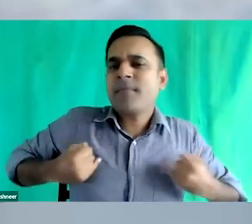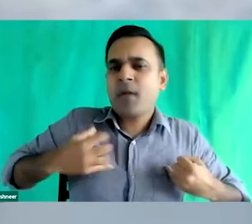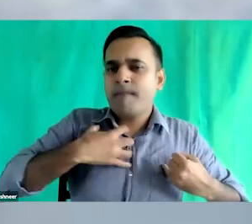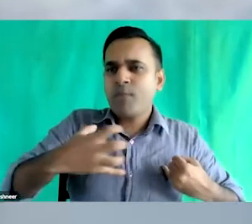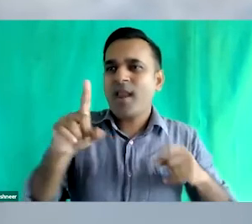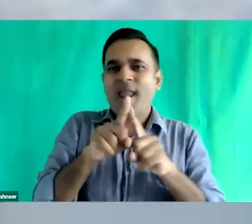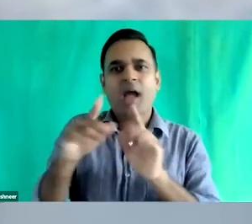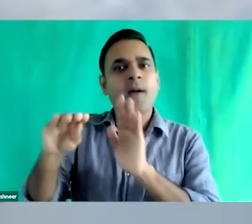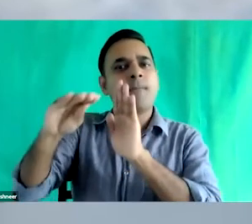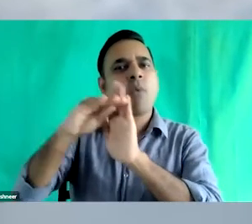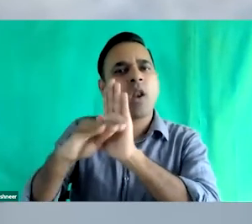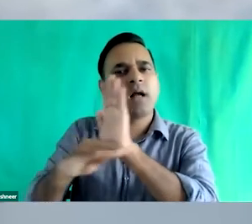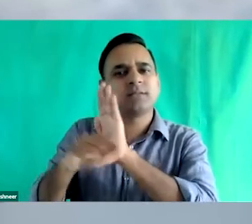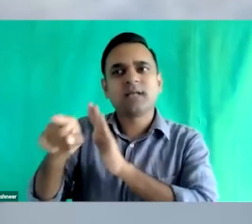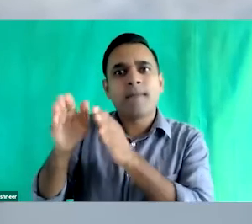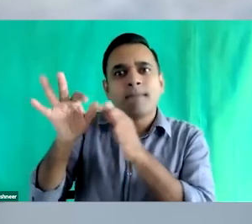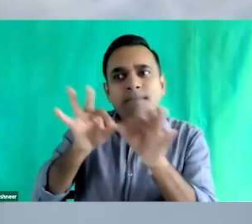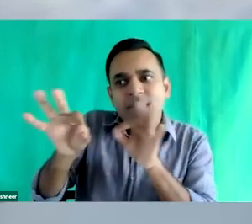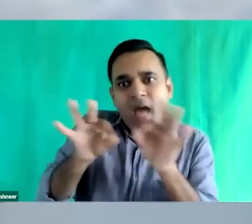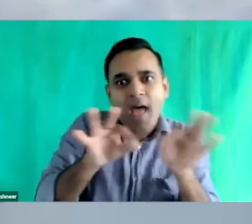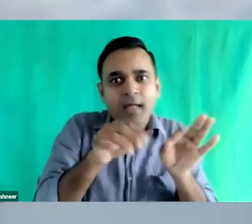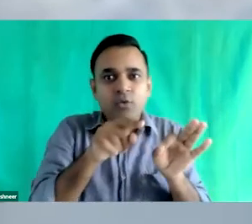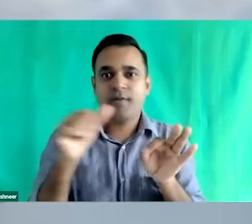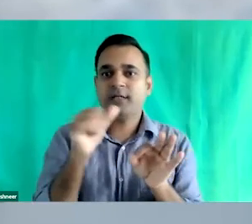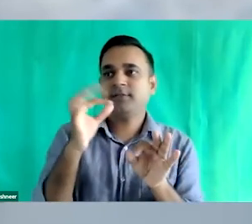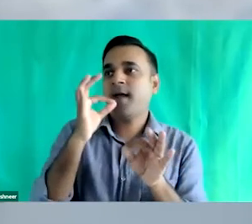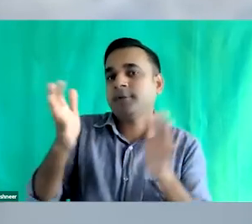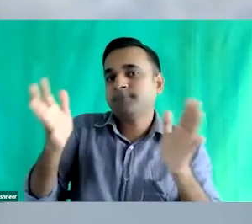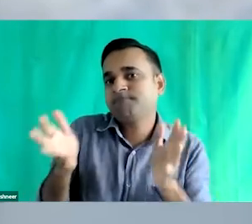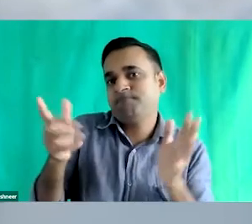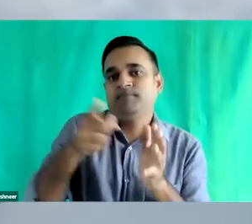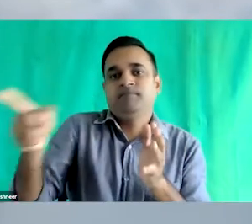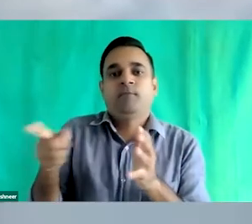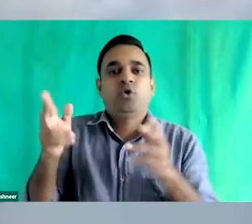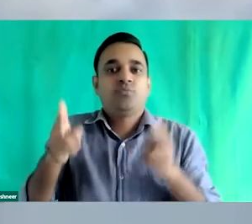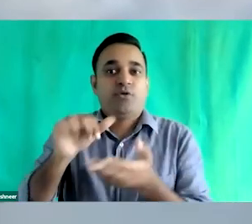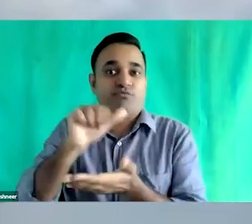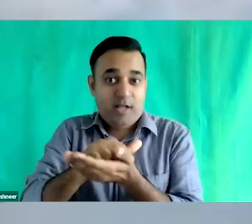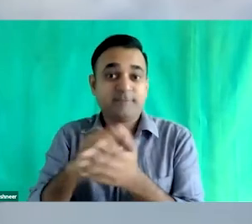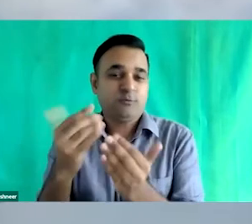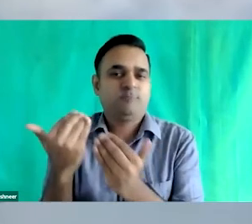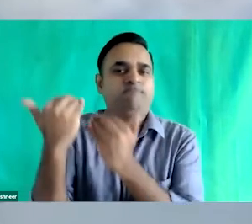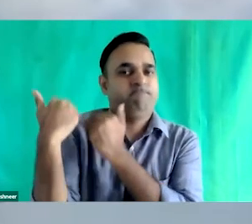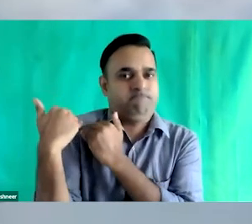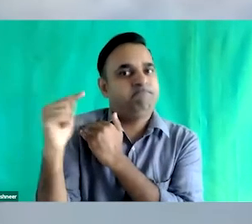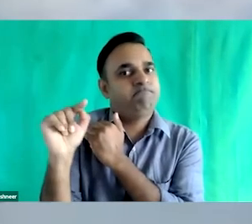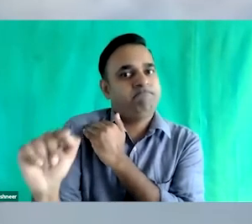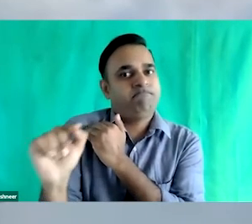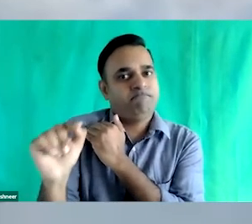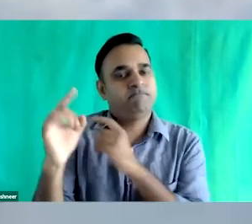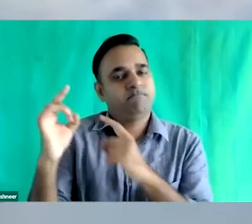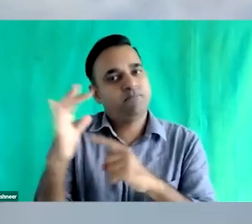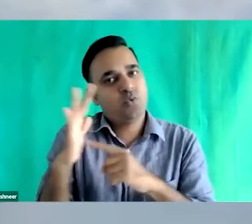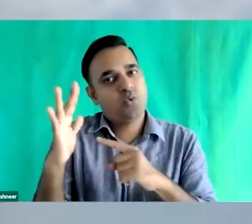Pacific states can harness the power of businesses and use this force to contribute to the realization